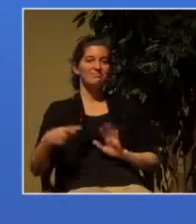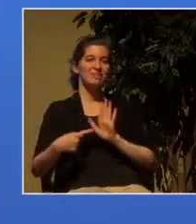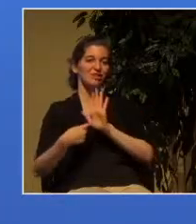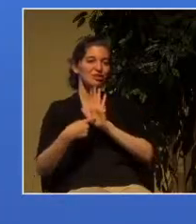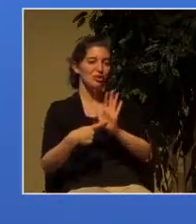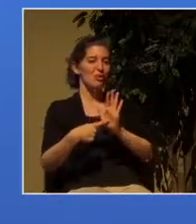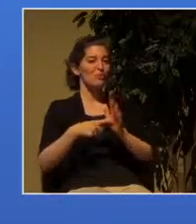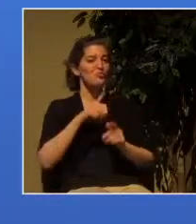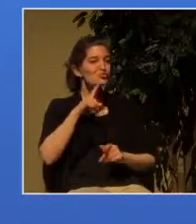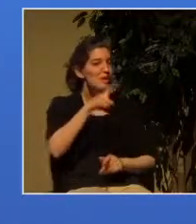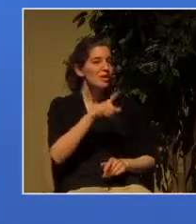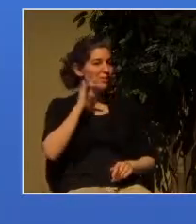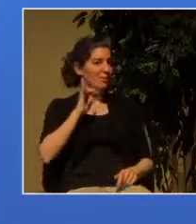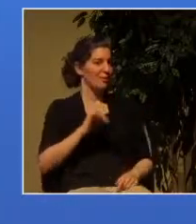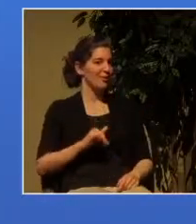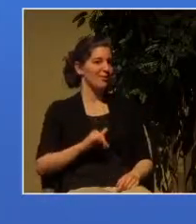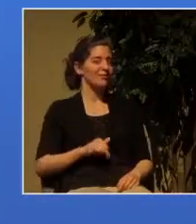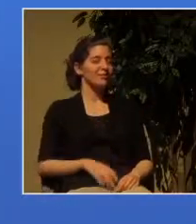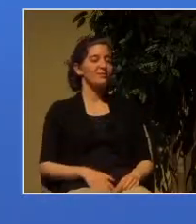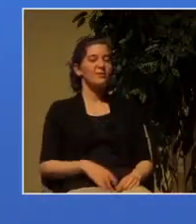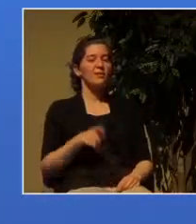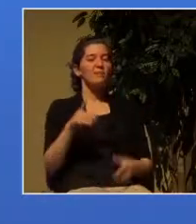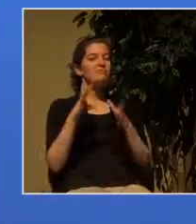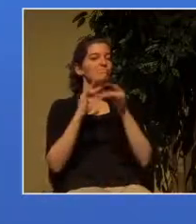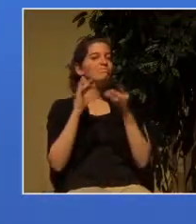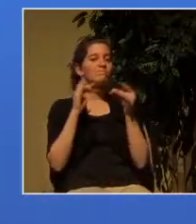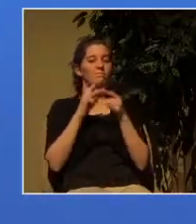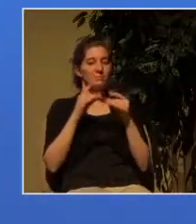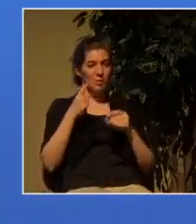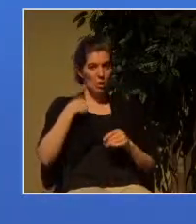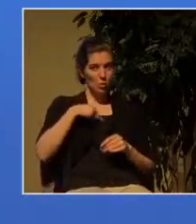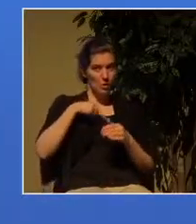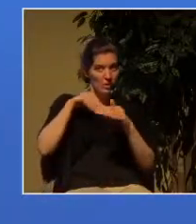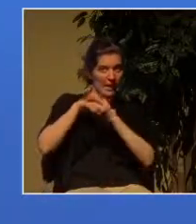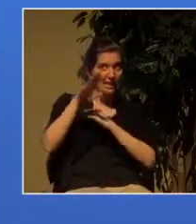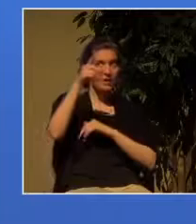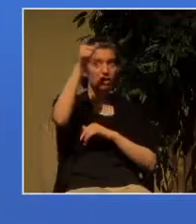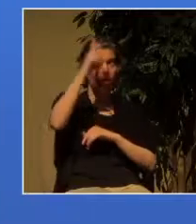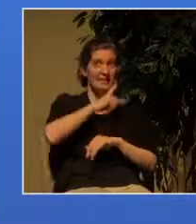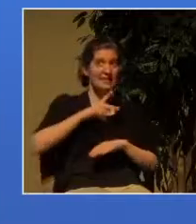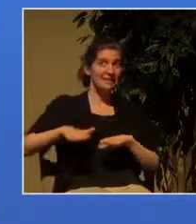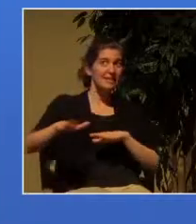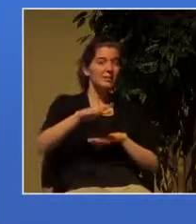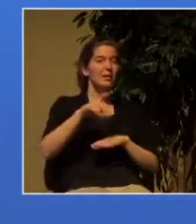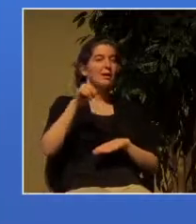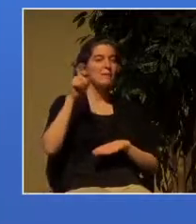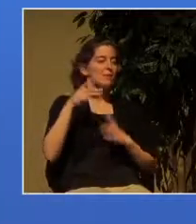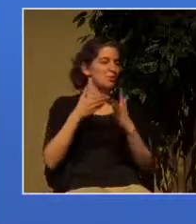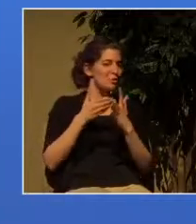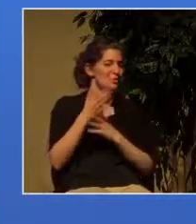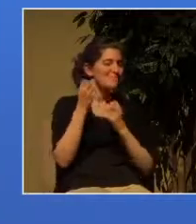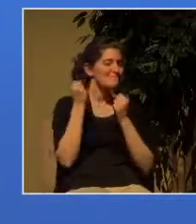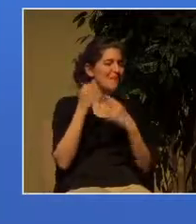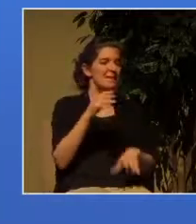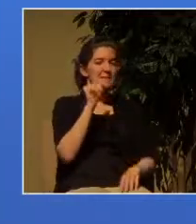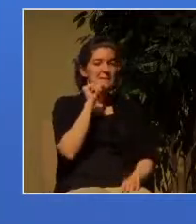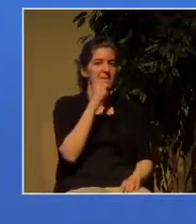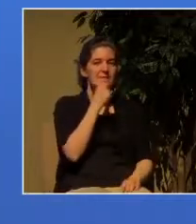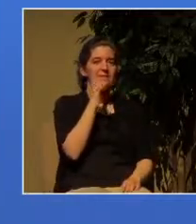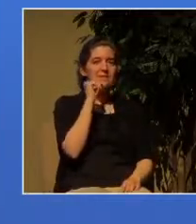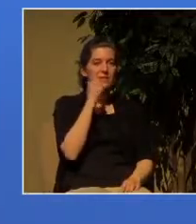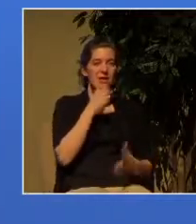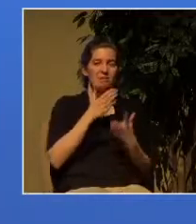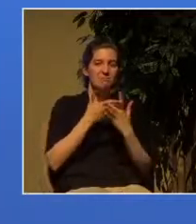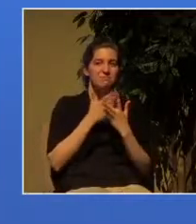through many hardships to enter the kingdom of God we must go through many